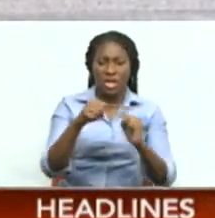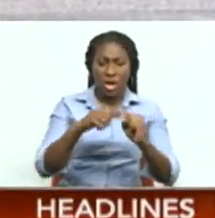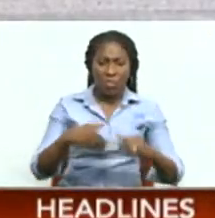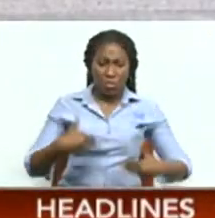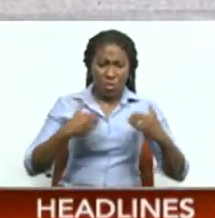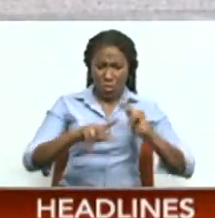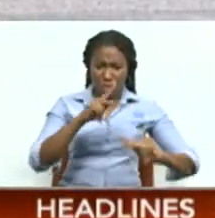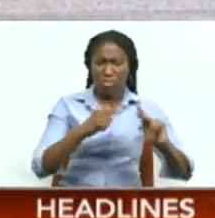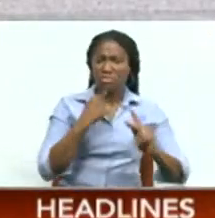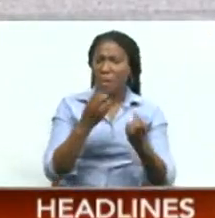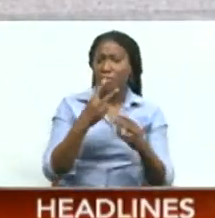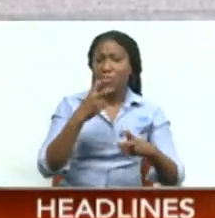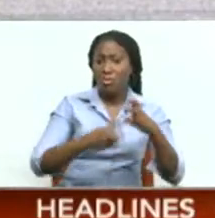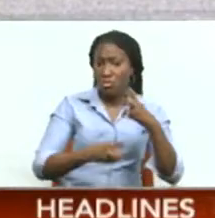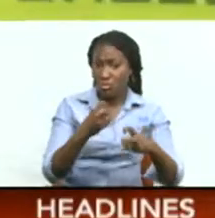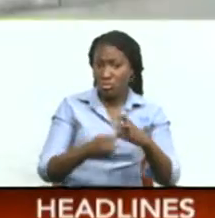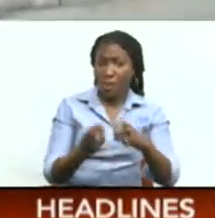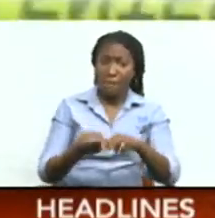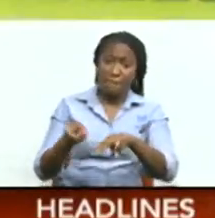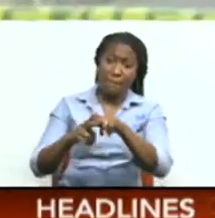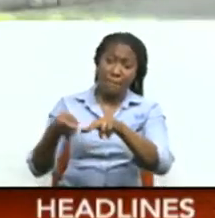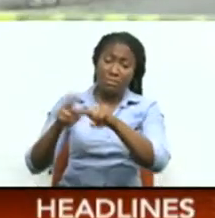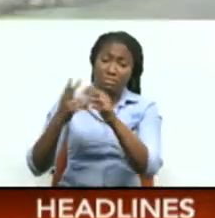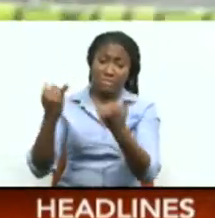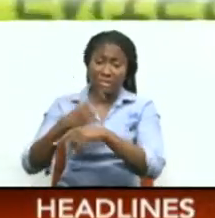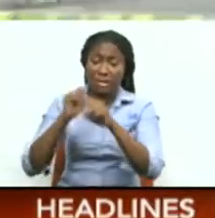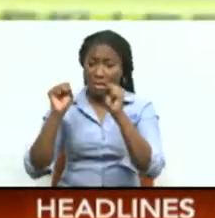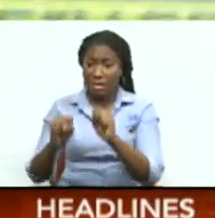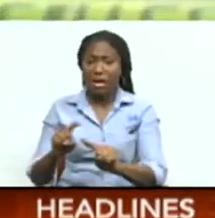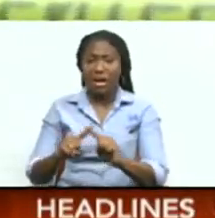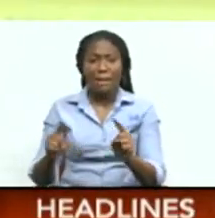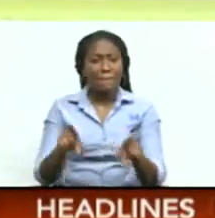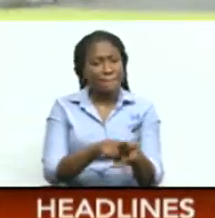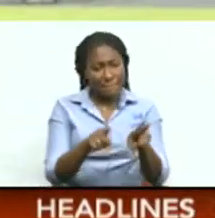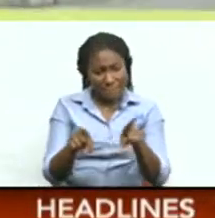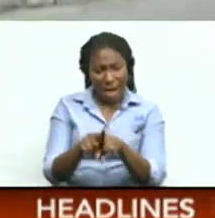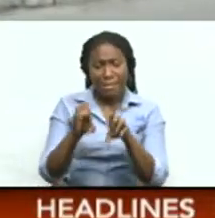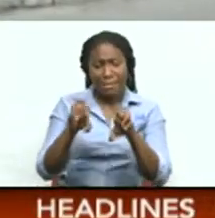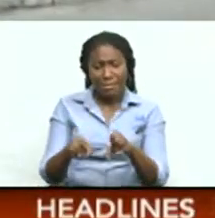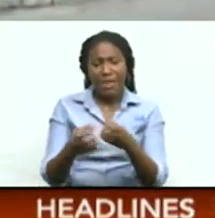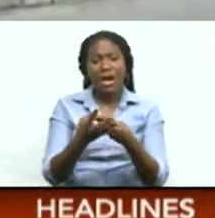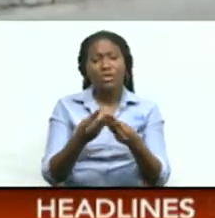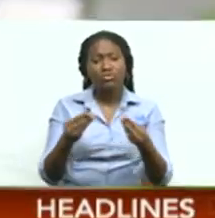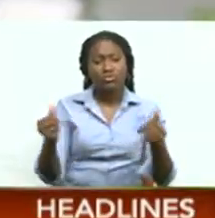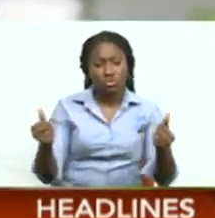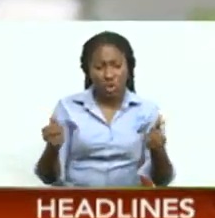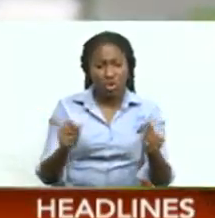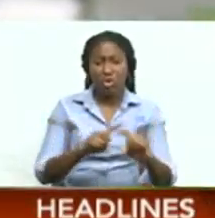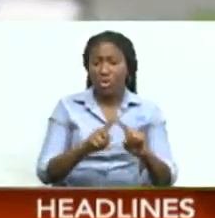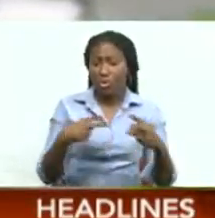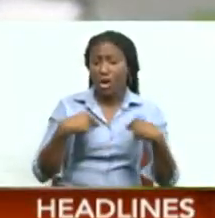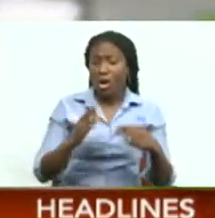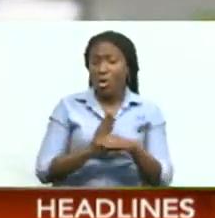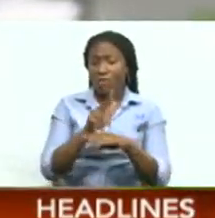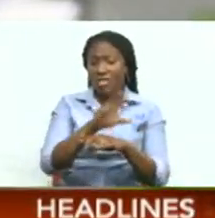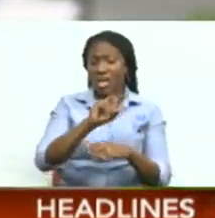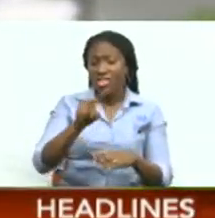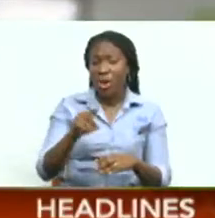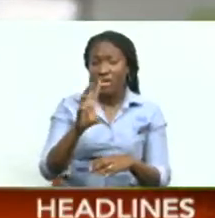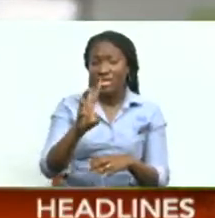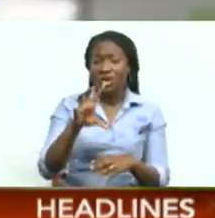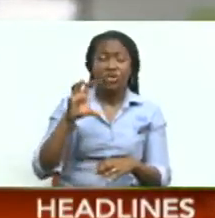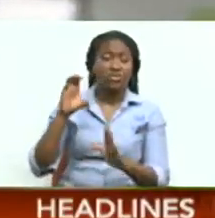said many issues are escalating today However, the solutions remain the same Police statistics show there were over 30,600